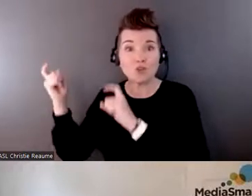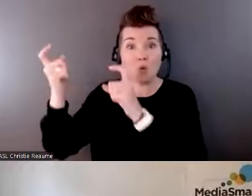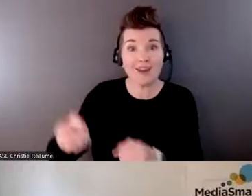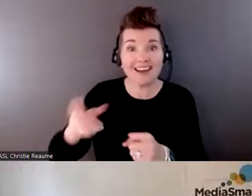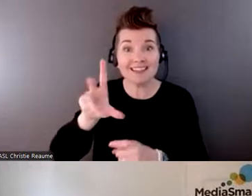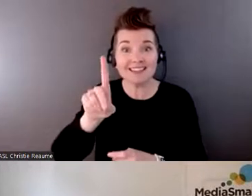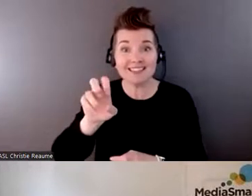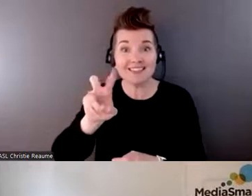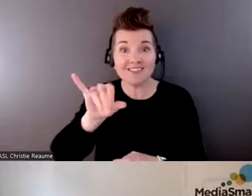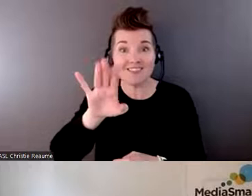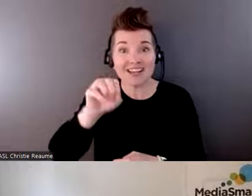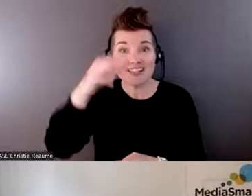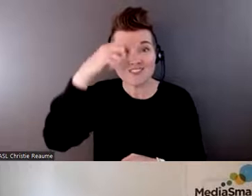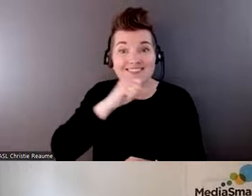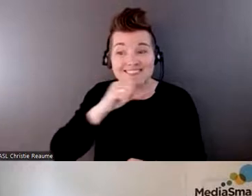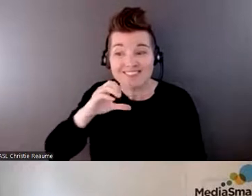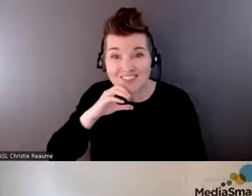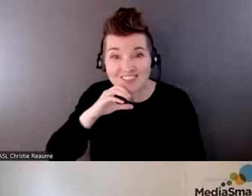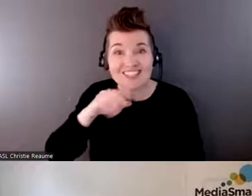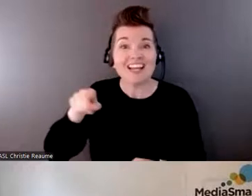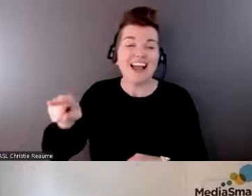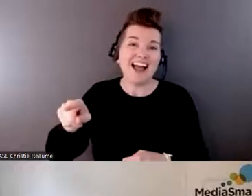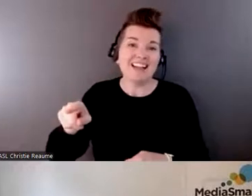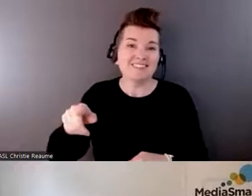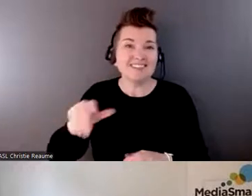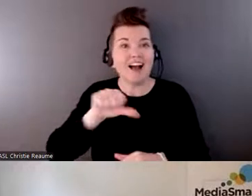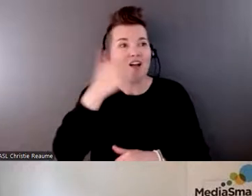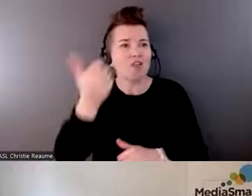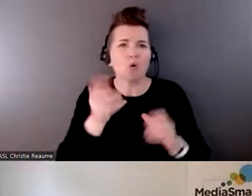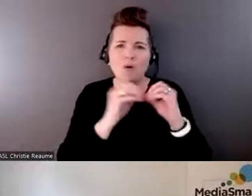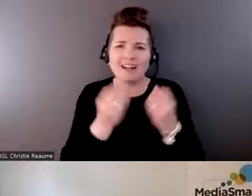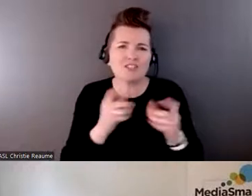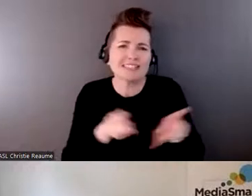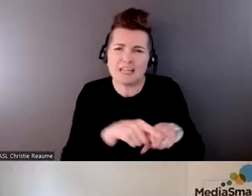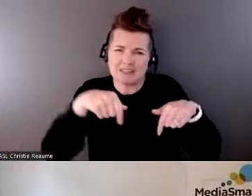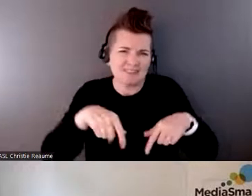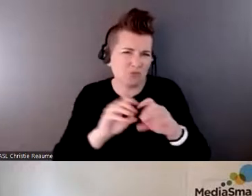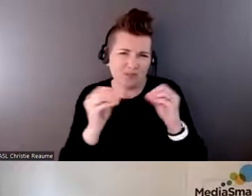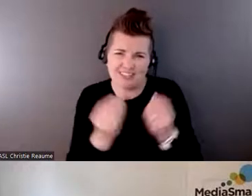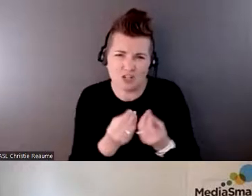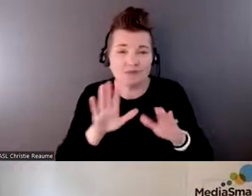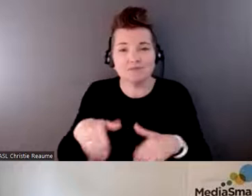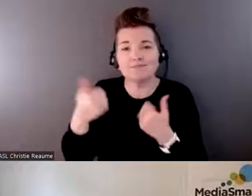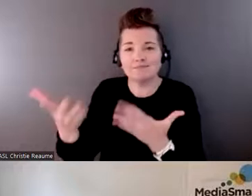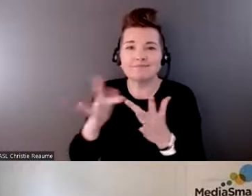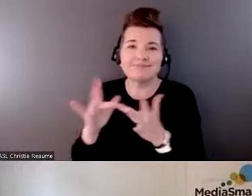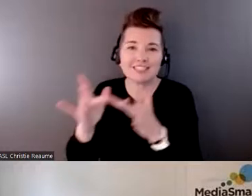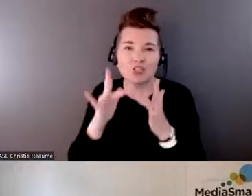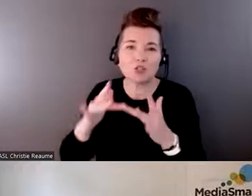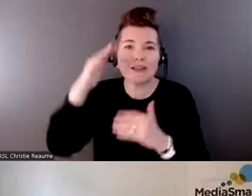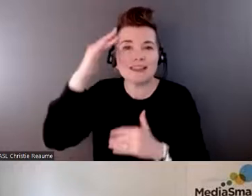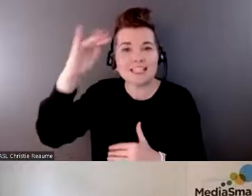some have partnered with organizations like HelpAge and Cyber Seniors, for example, to offer digital literacy training programs.